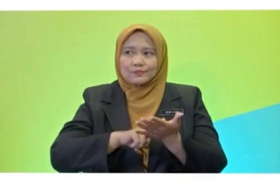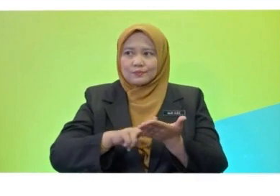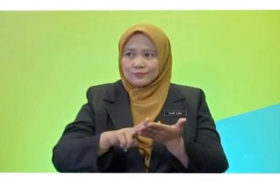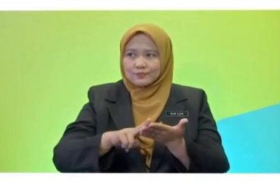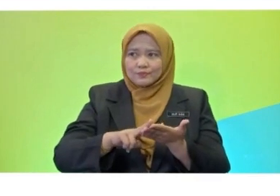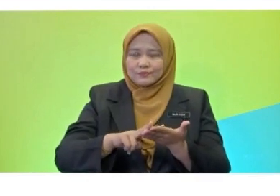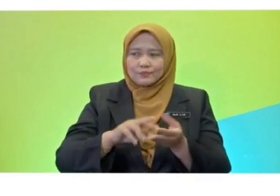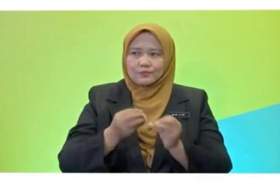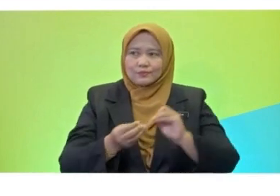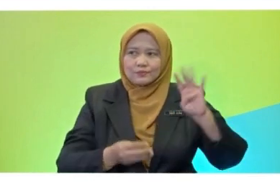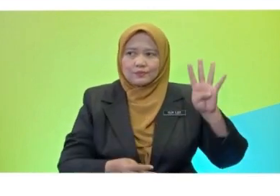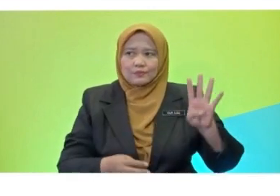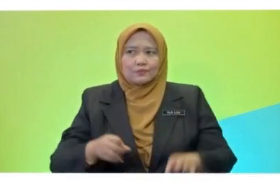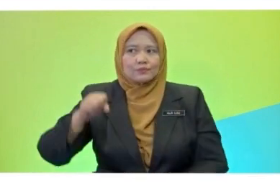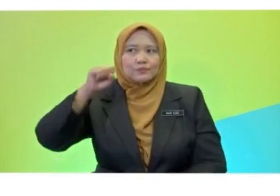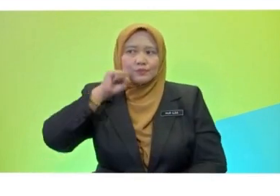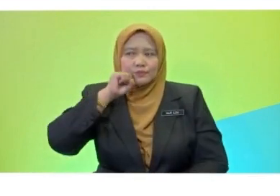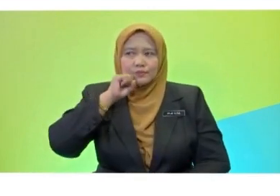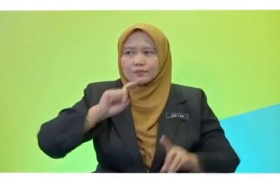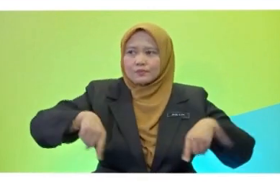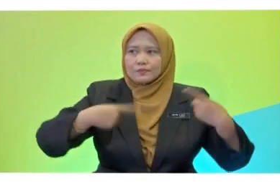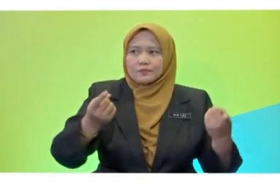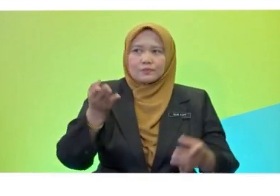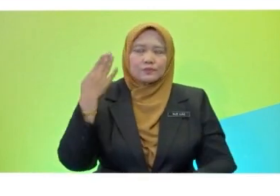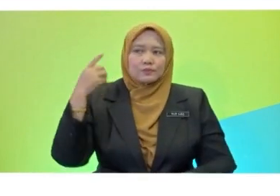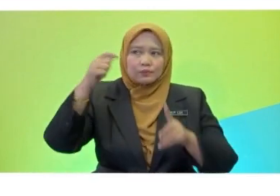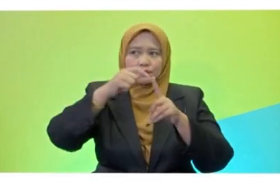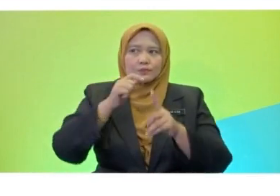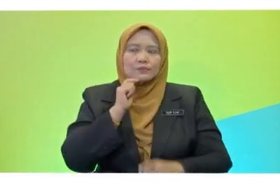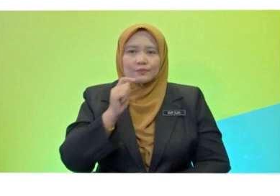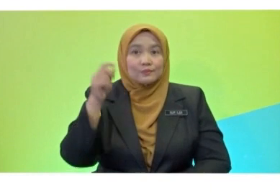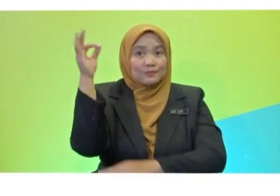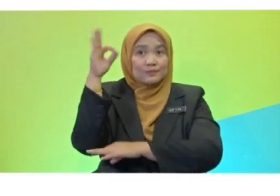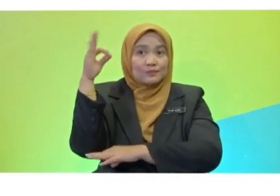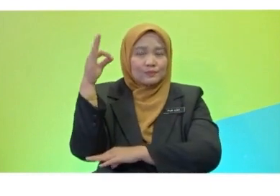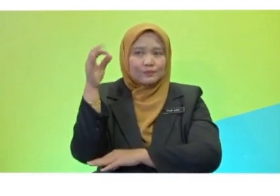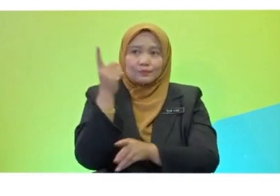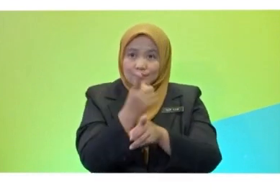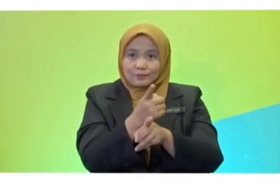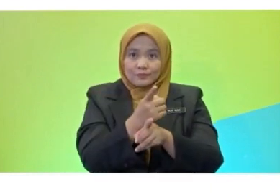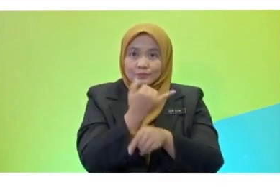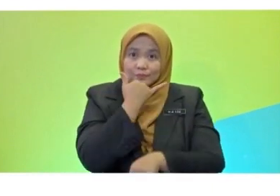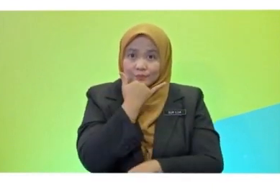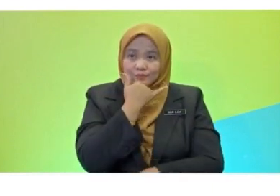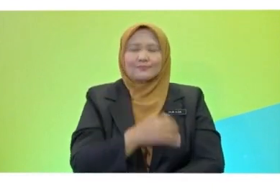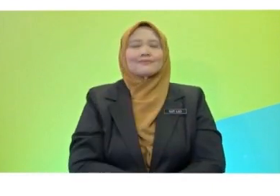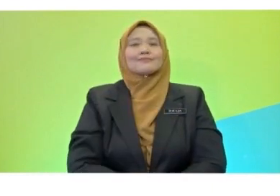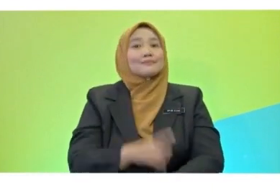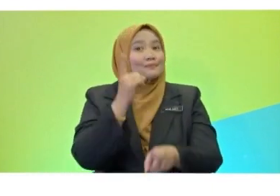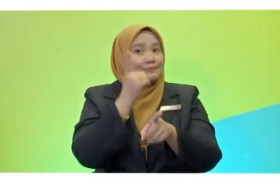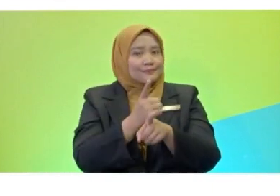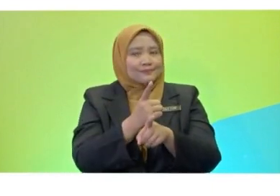Serena went to the forest. So, is that a true or false statement? True. True.